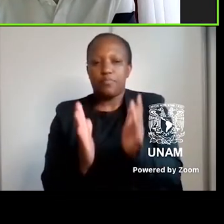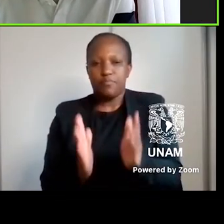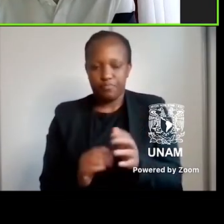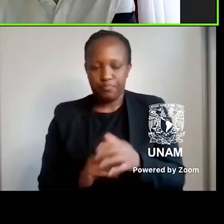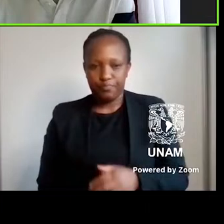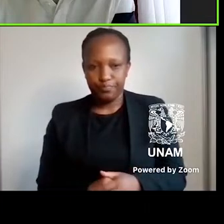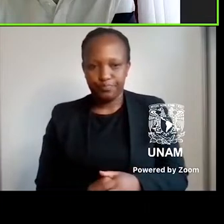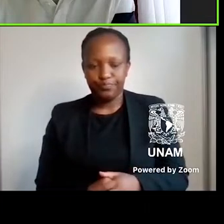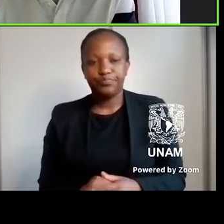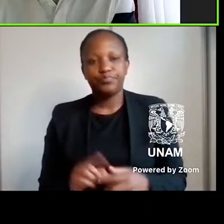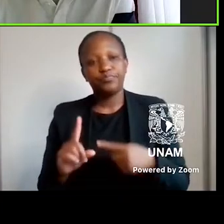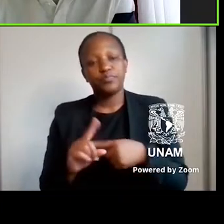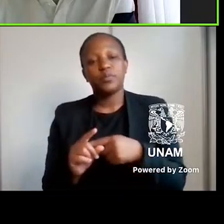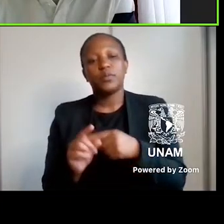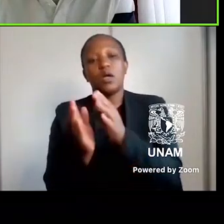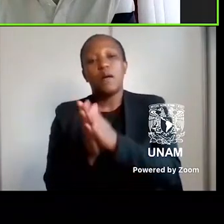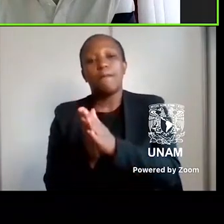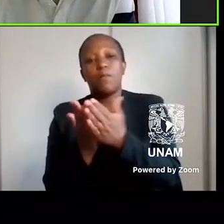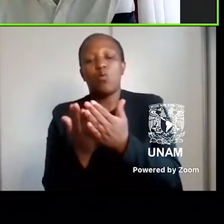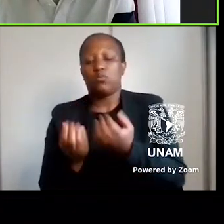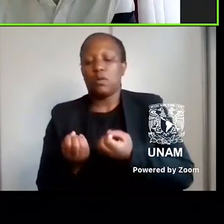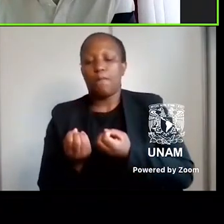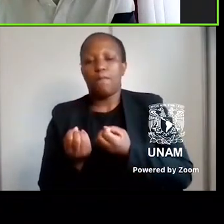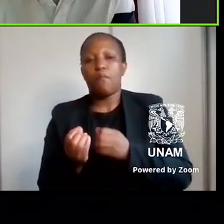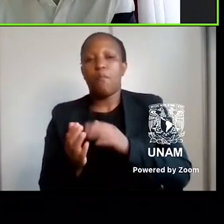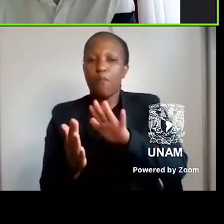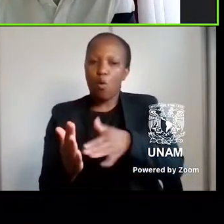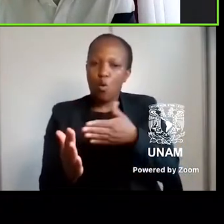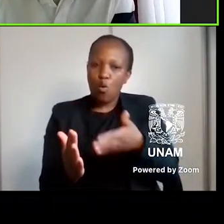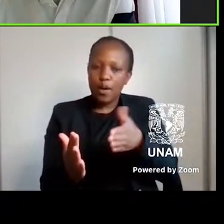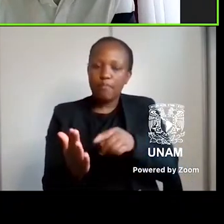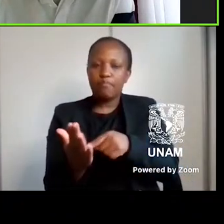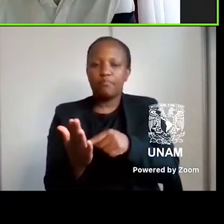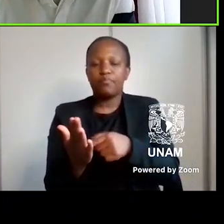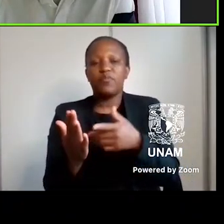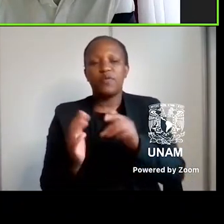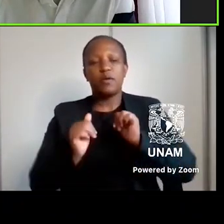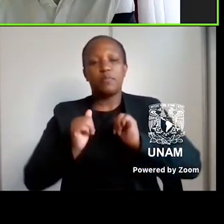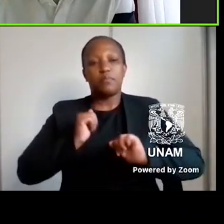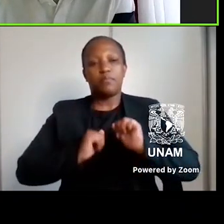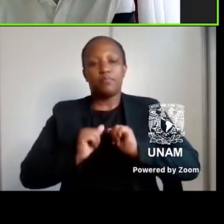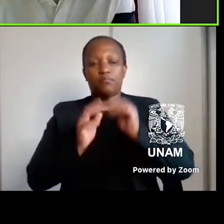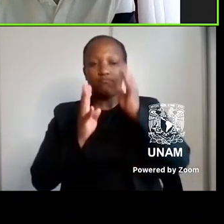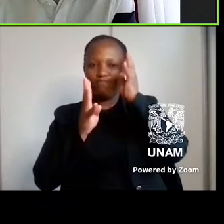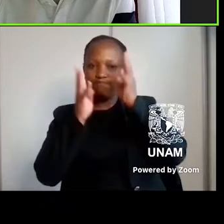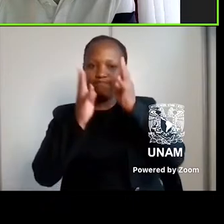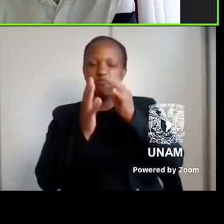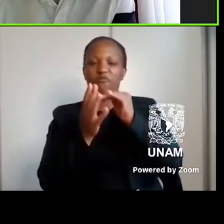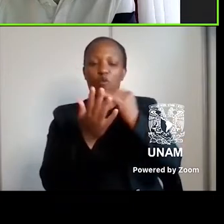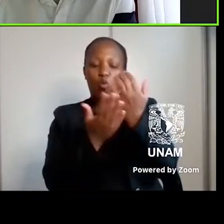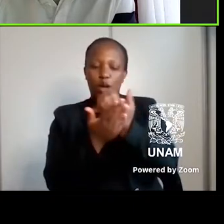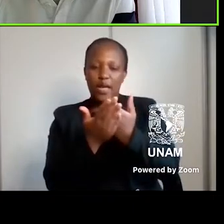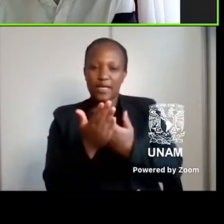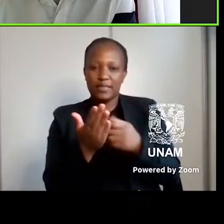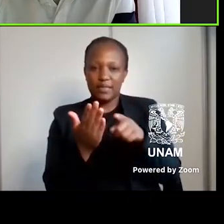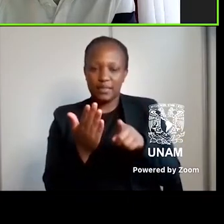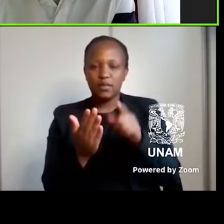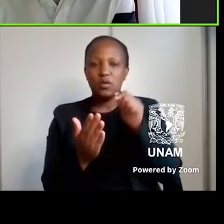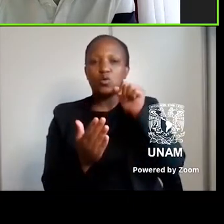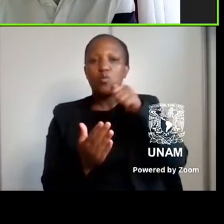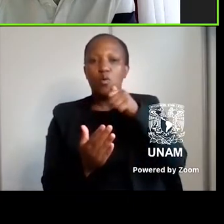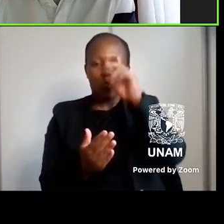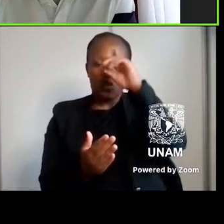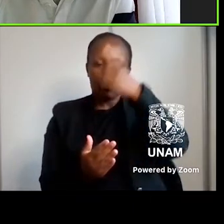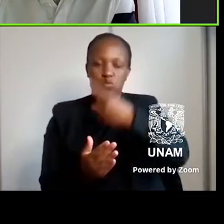publishes books of poetry, is most famously a performance poet, and even performs creative essays. In Tomorrow's Daughters, from her famous